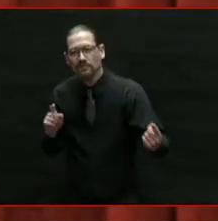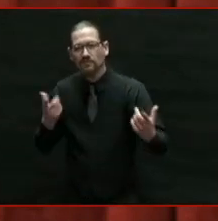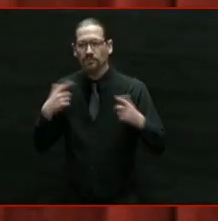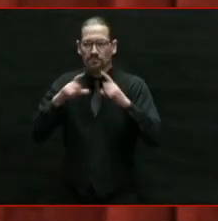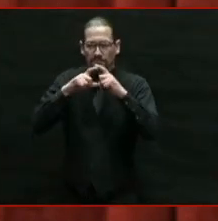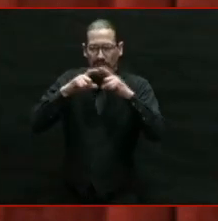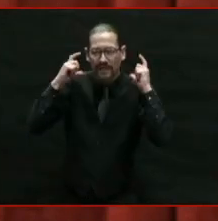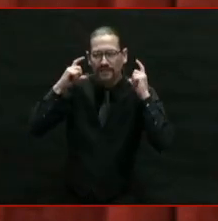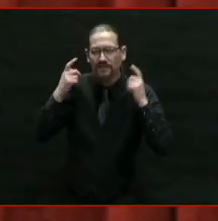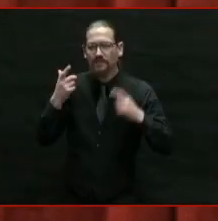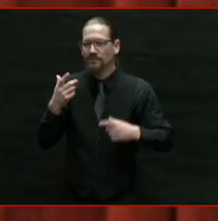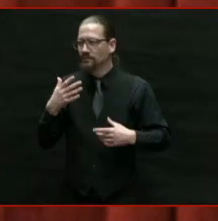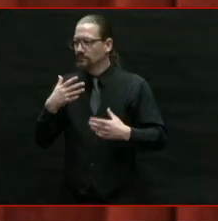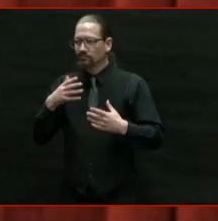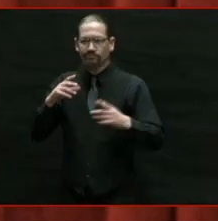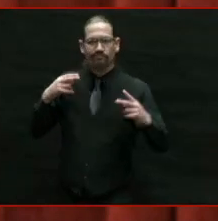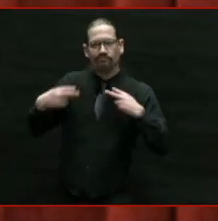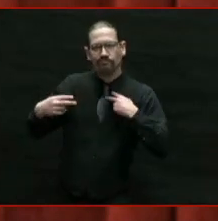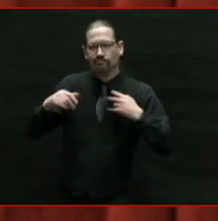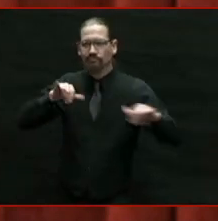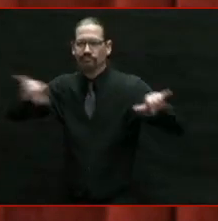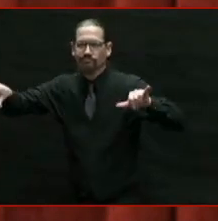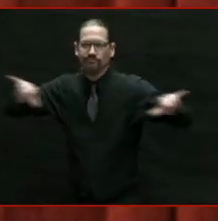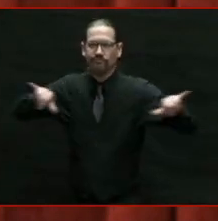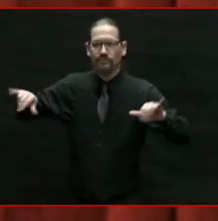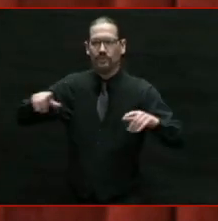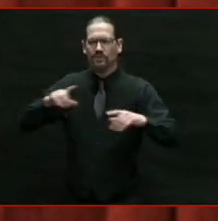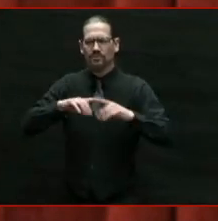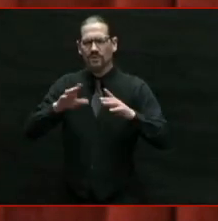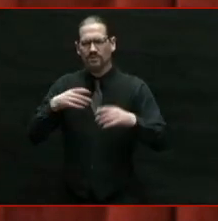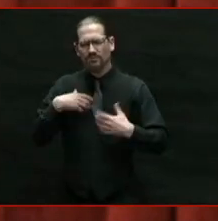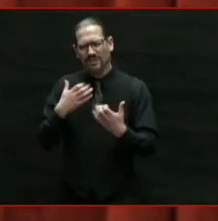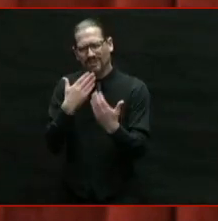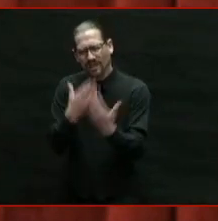because by those actions, you saved lives.